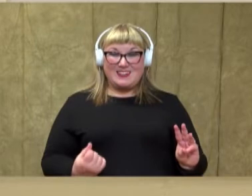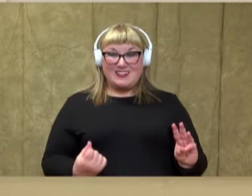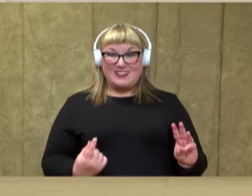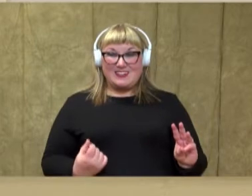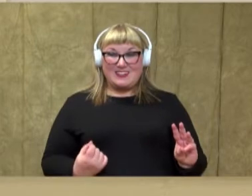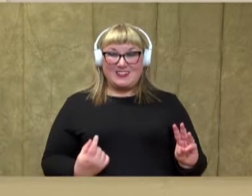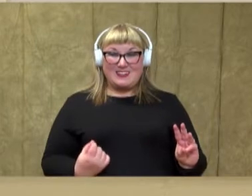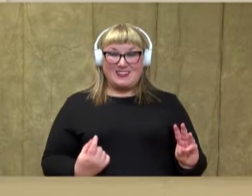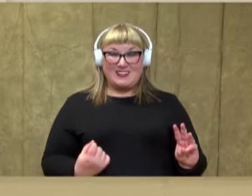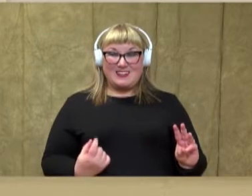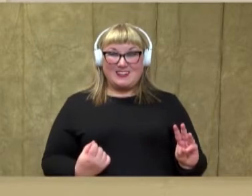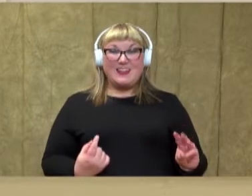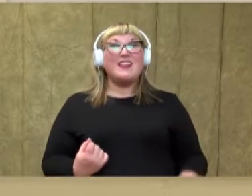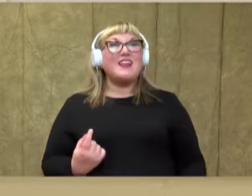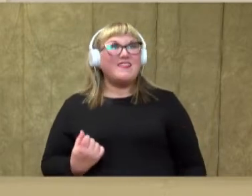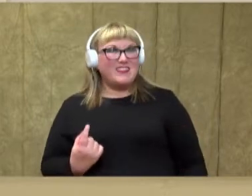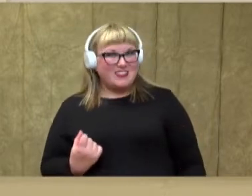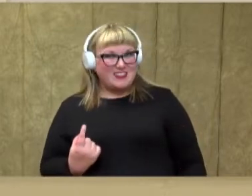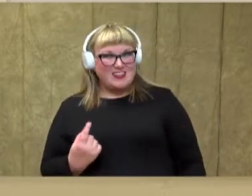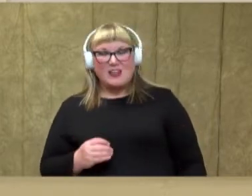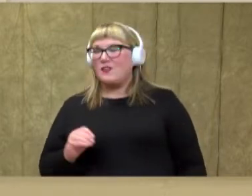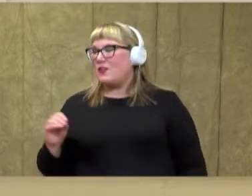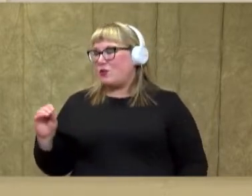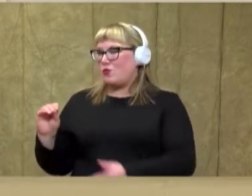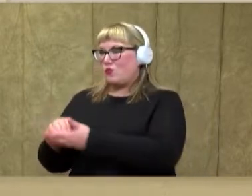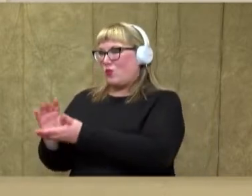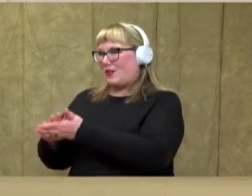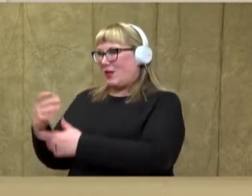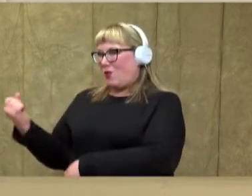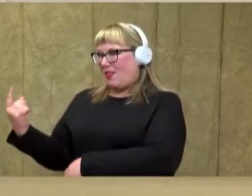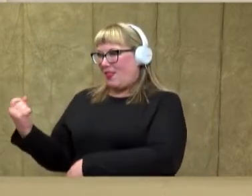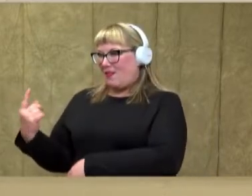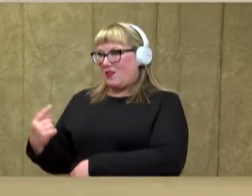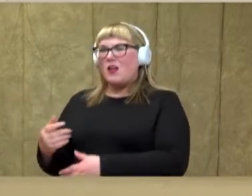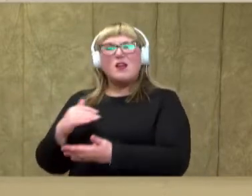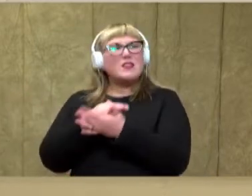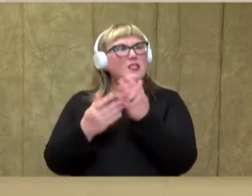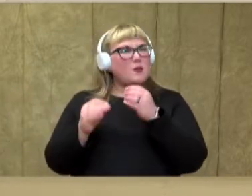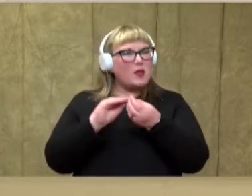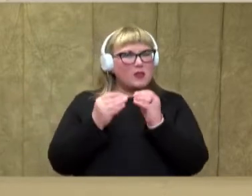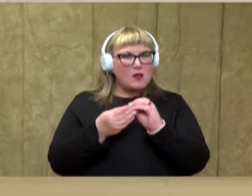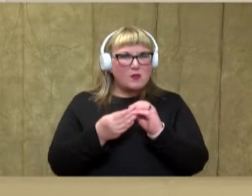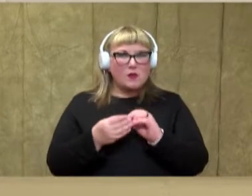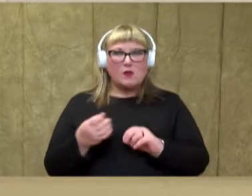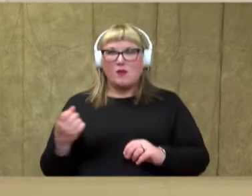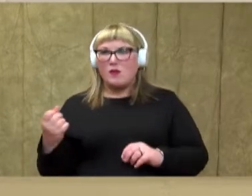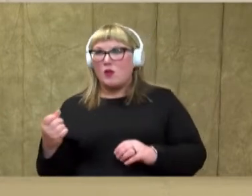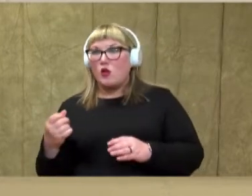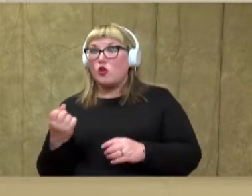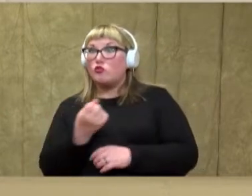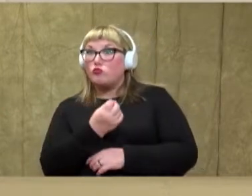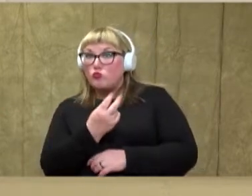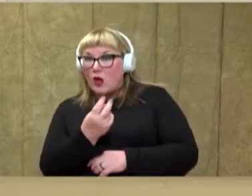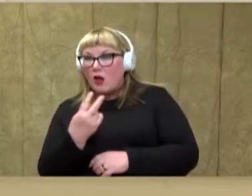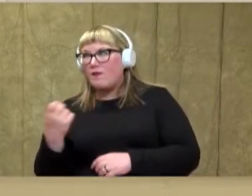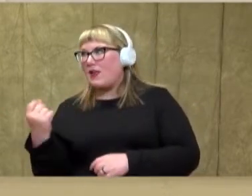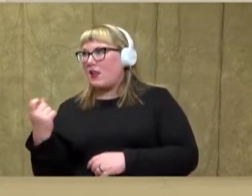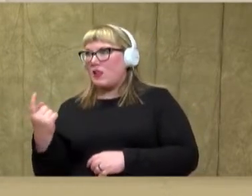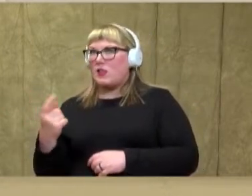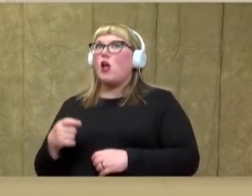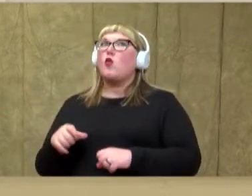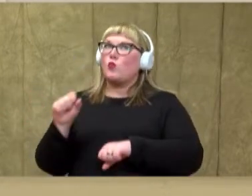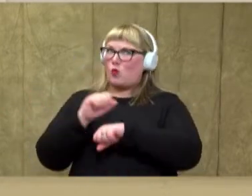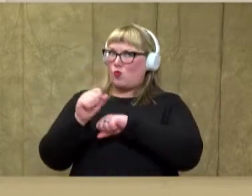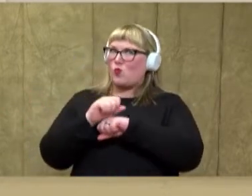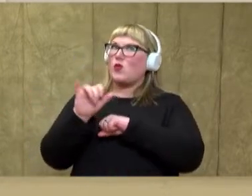11. Good job. And some of these numbers, like 12 and 11, are new to us, but we are working on